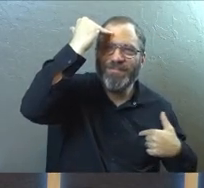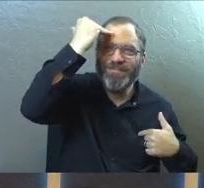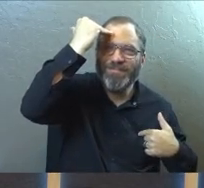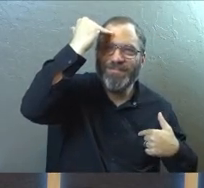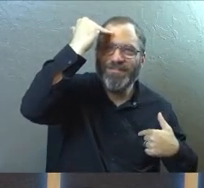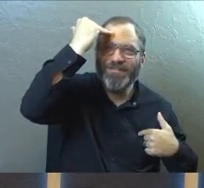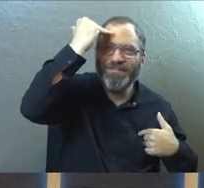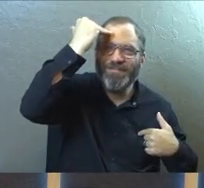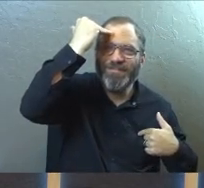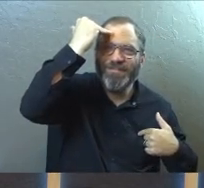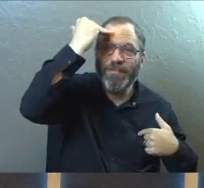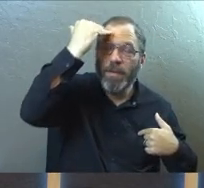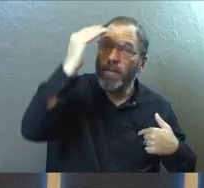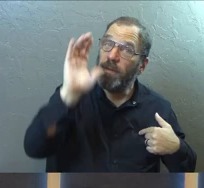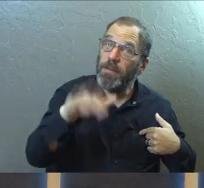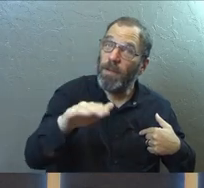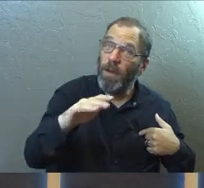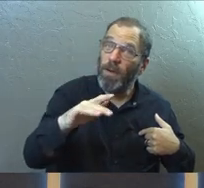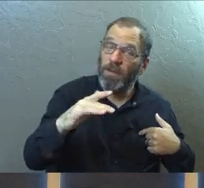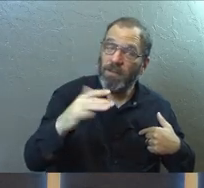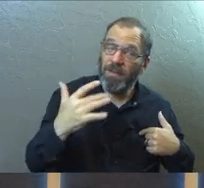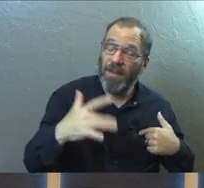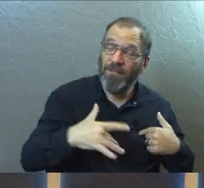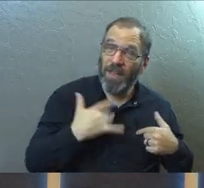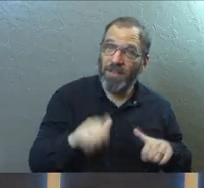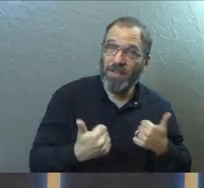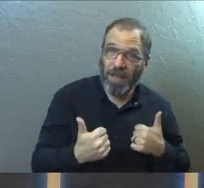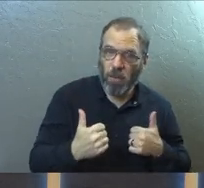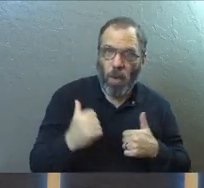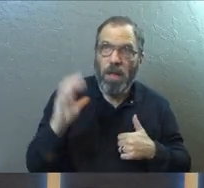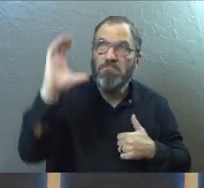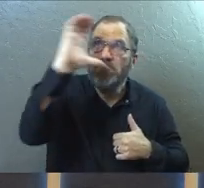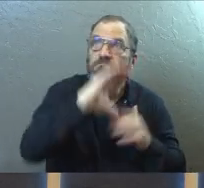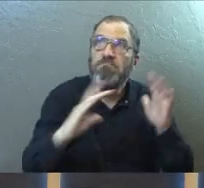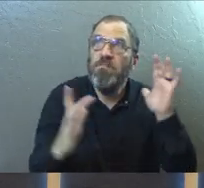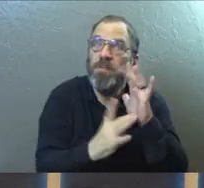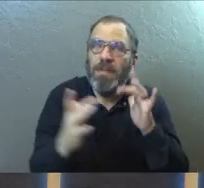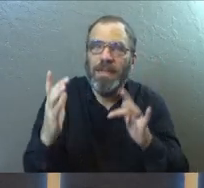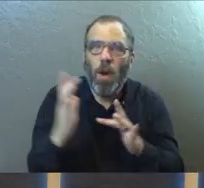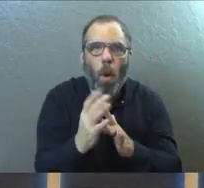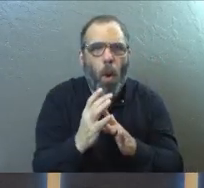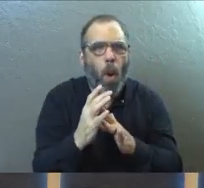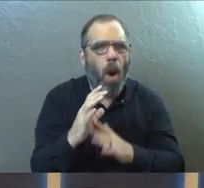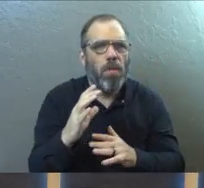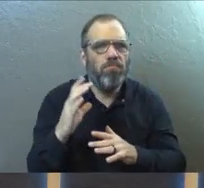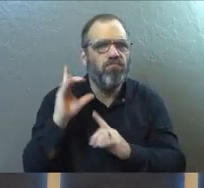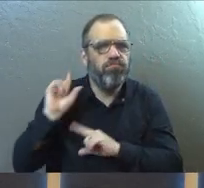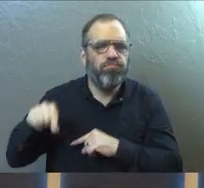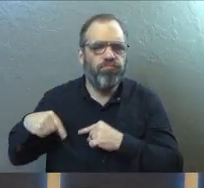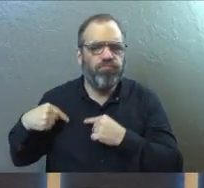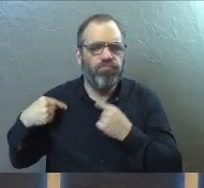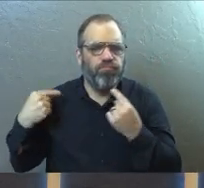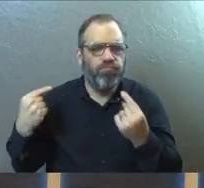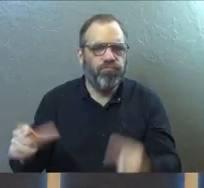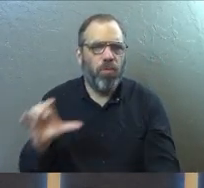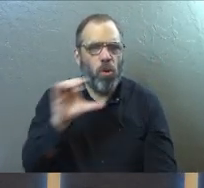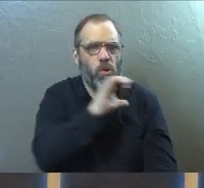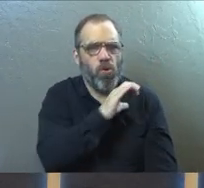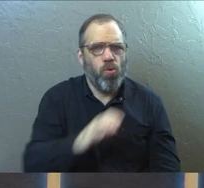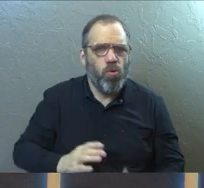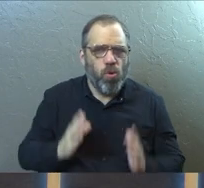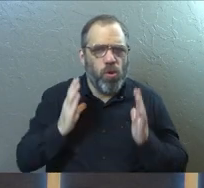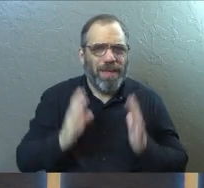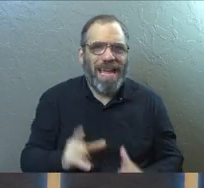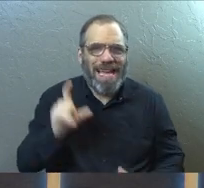And the challenge that you're going to feel today, whether you're a seeker of Jesus, or you're a longtime Christian, is we need a little bit